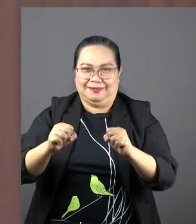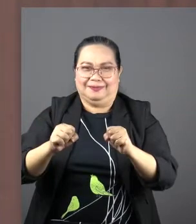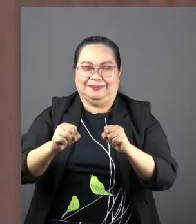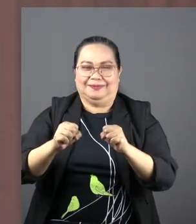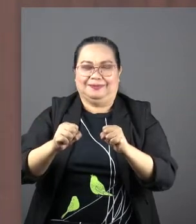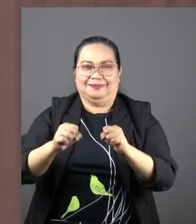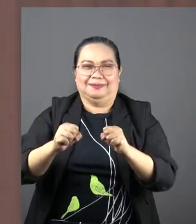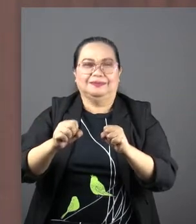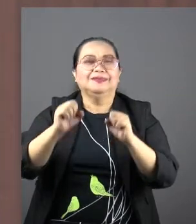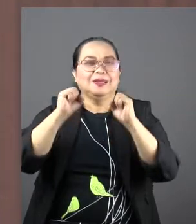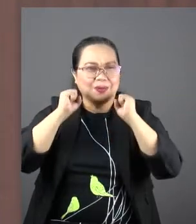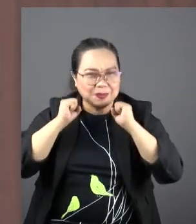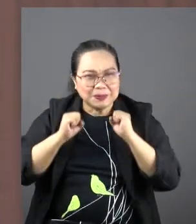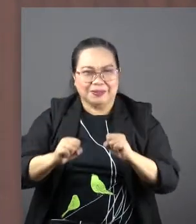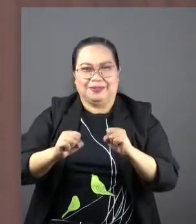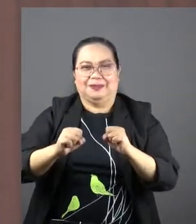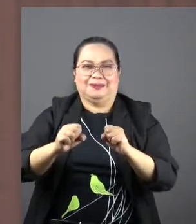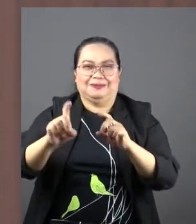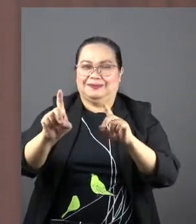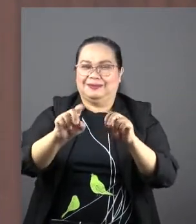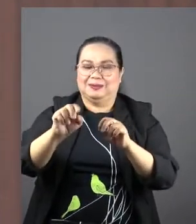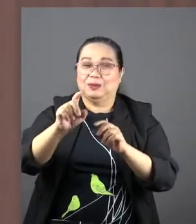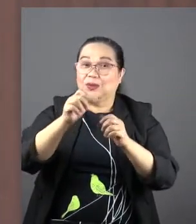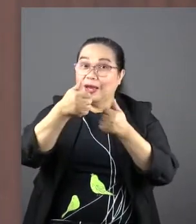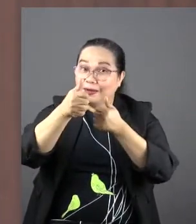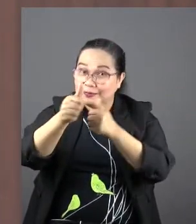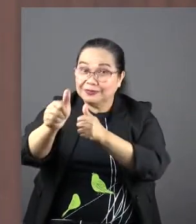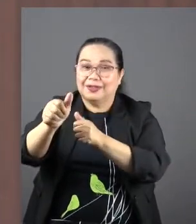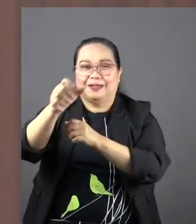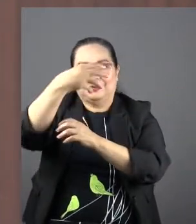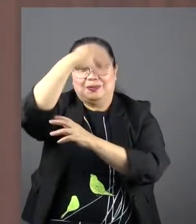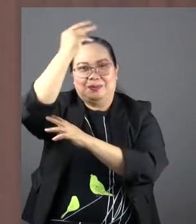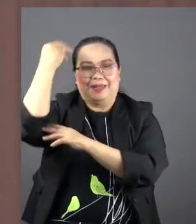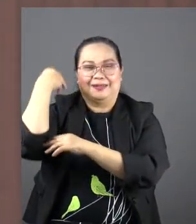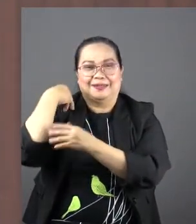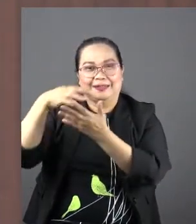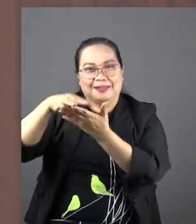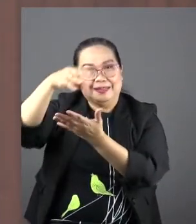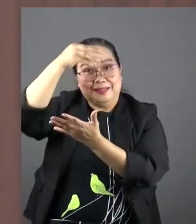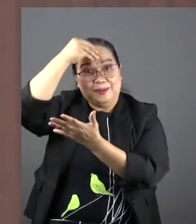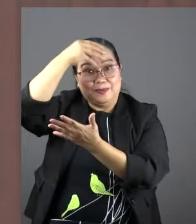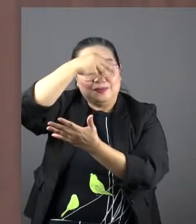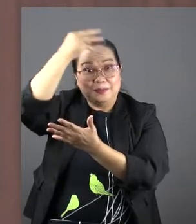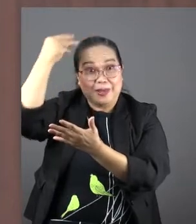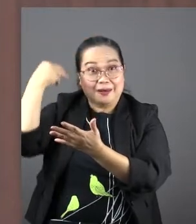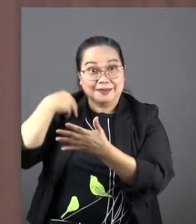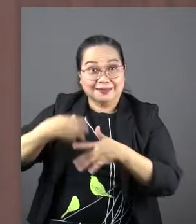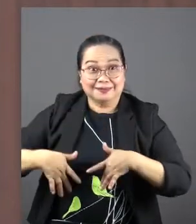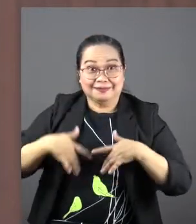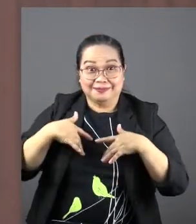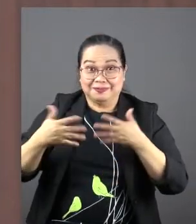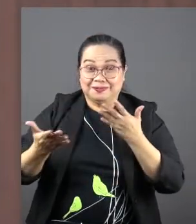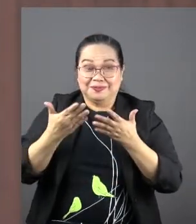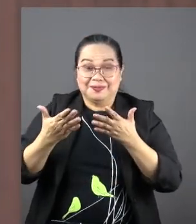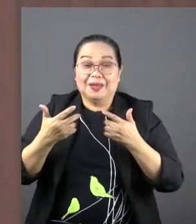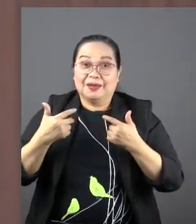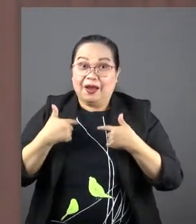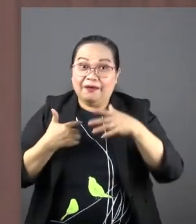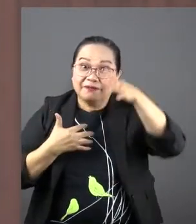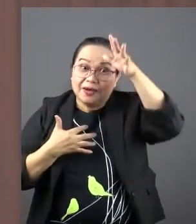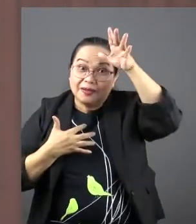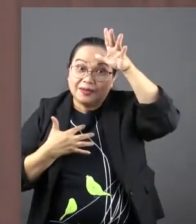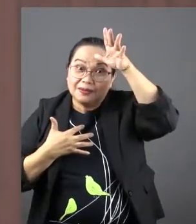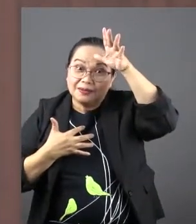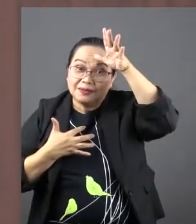You can do this. You can do what she did. Let's learn from her life. And maybe, just maybe there are fathers here